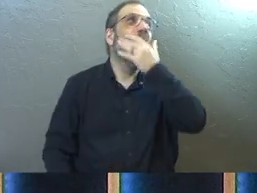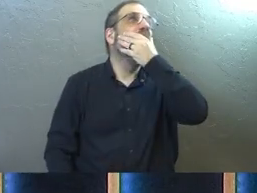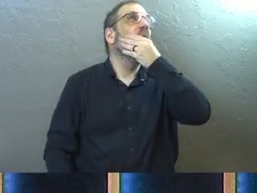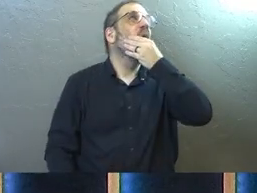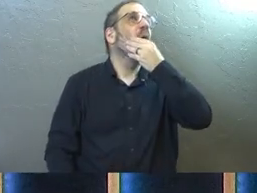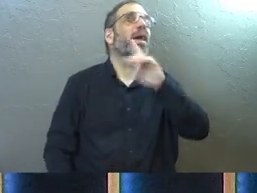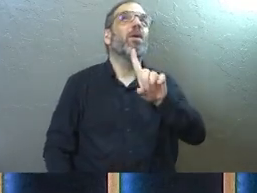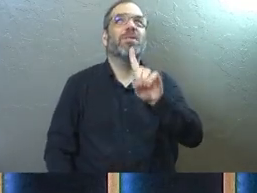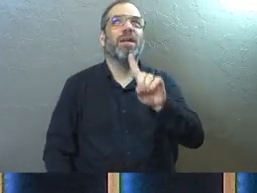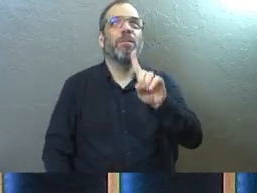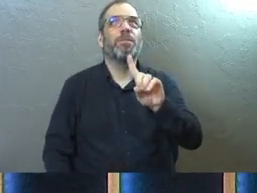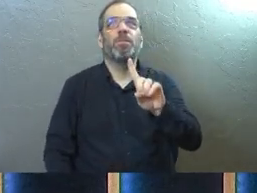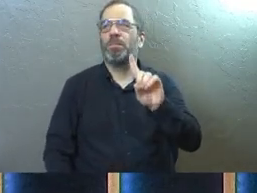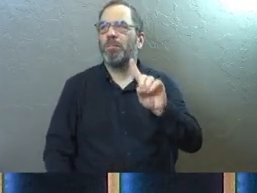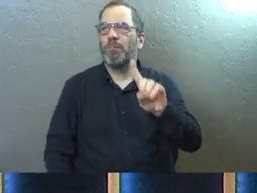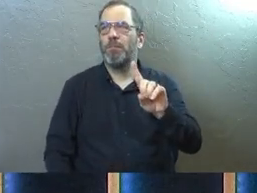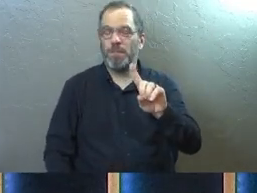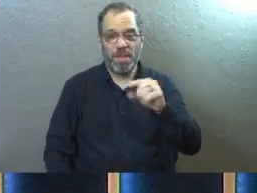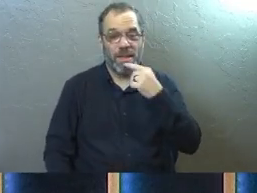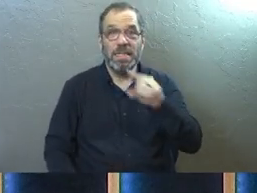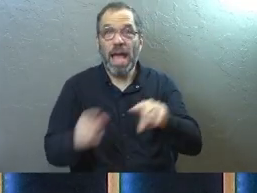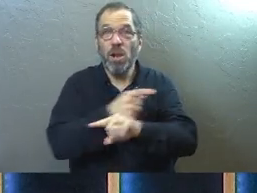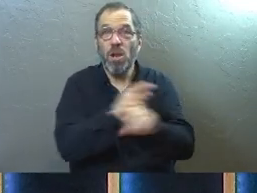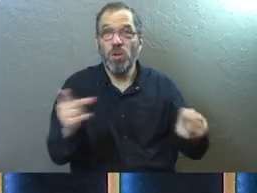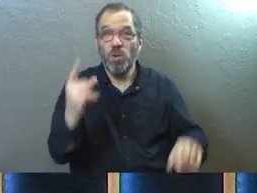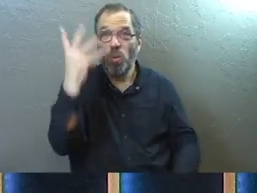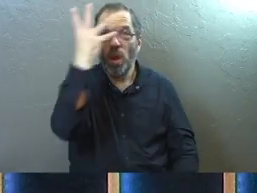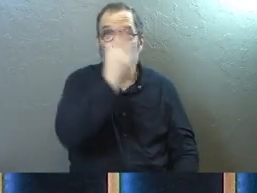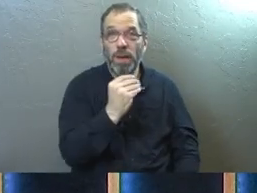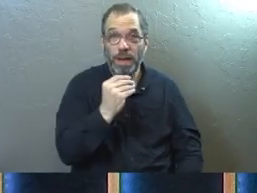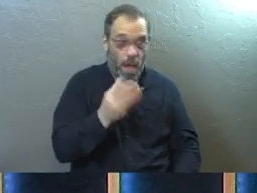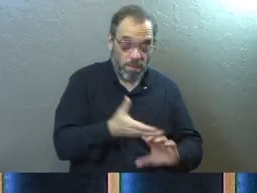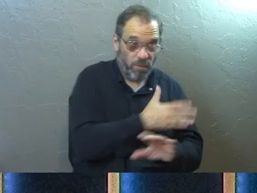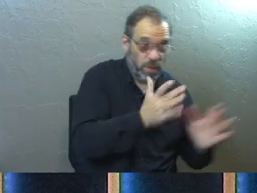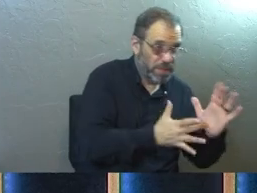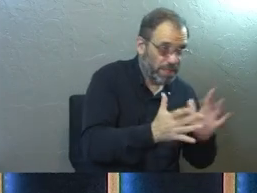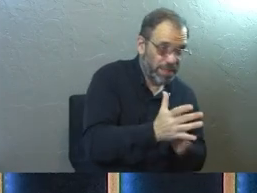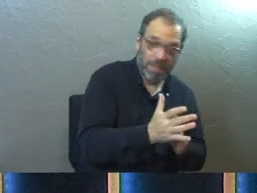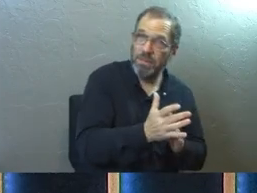hit pause there real quick. He just said, none of you were pretty before Jesus.